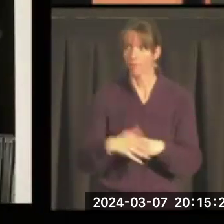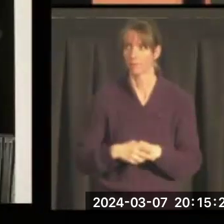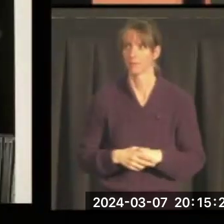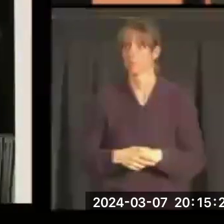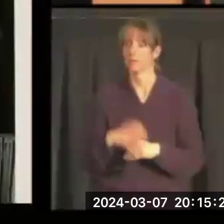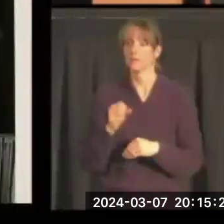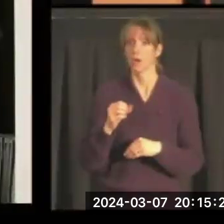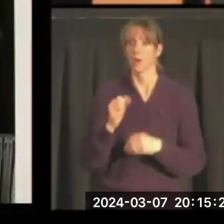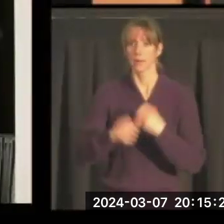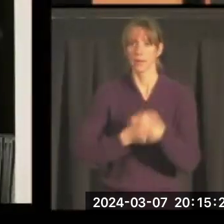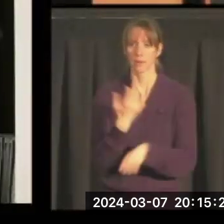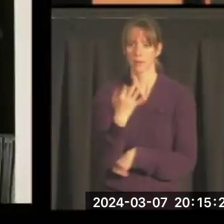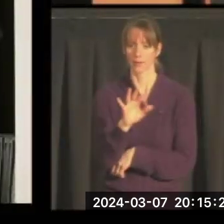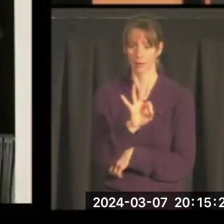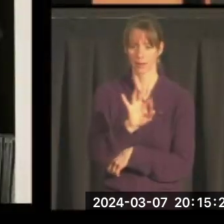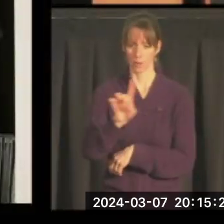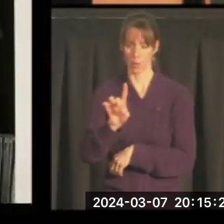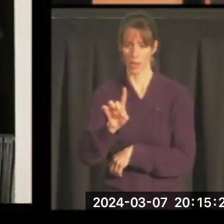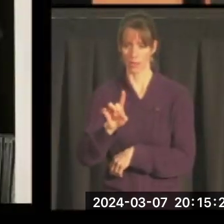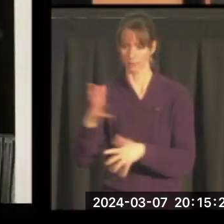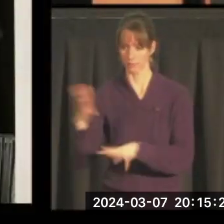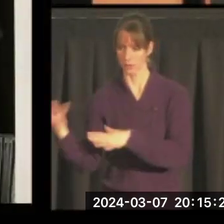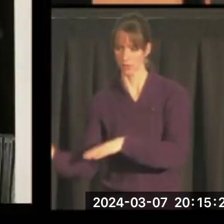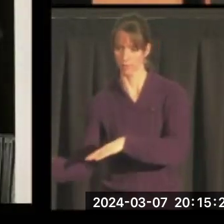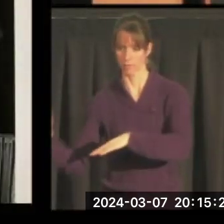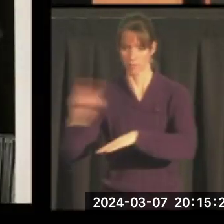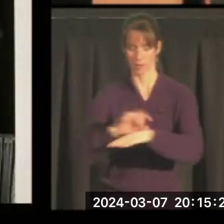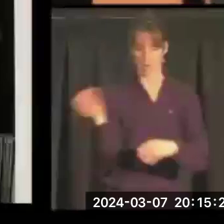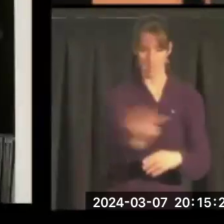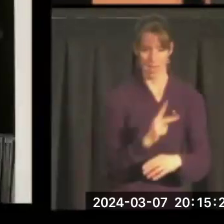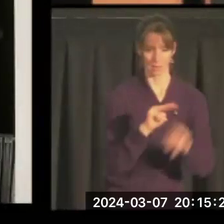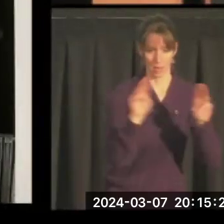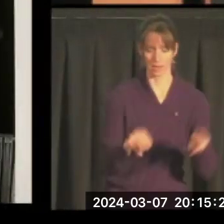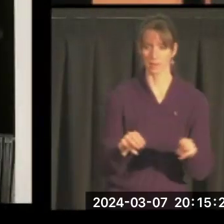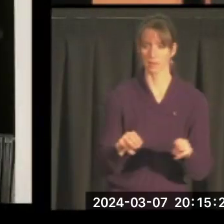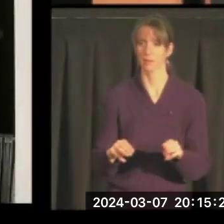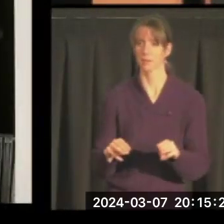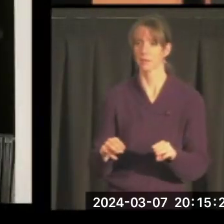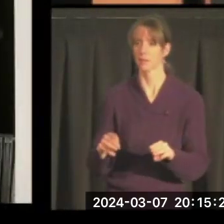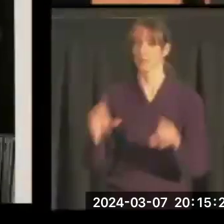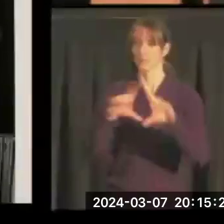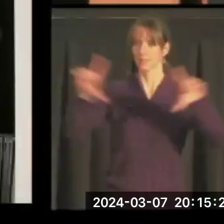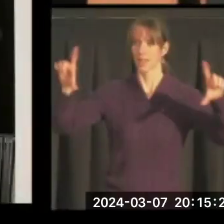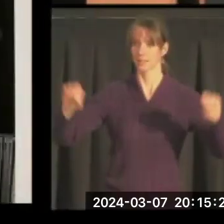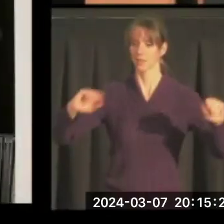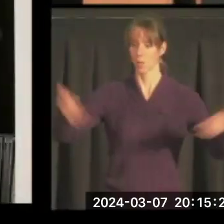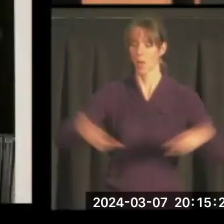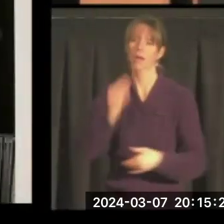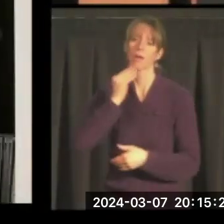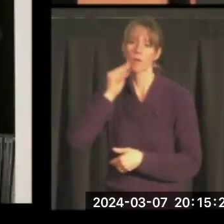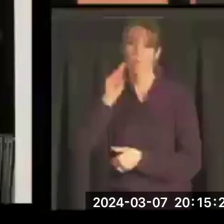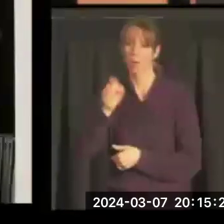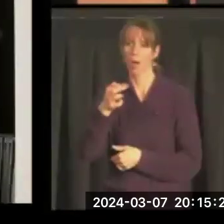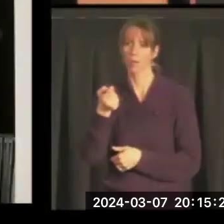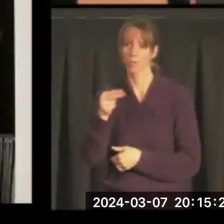And so in 1991, he returns. Interestingly enough, the sign says, welcome home, Maureen and